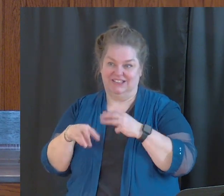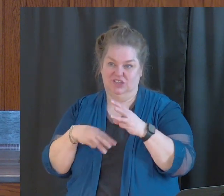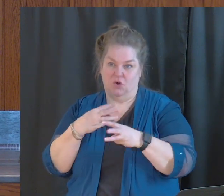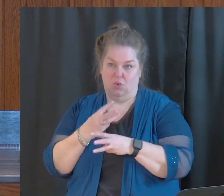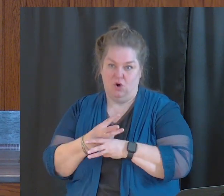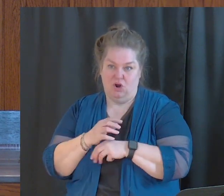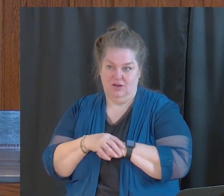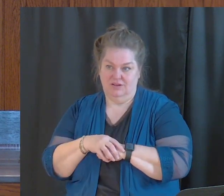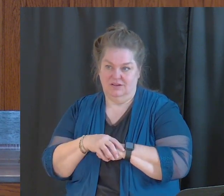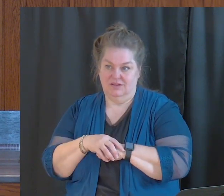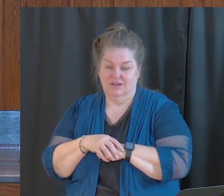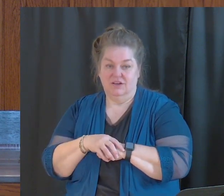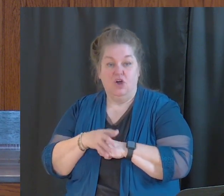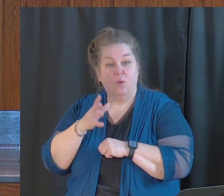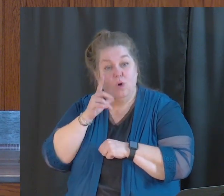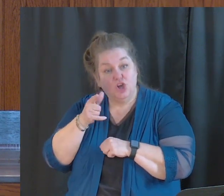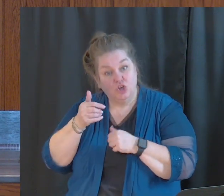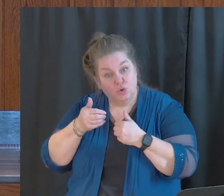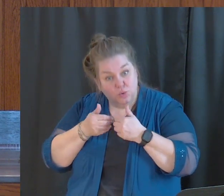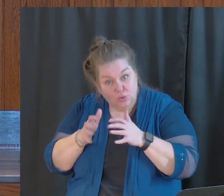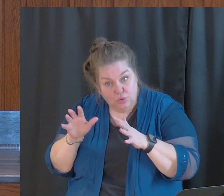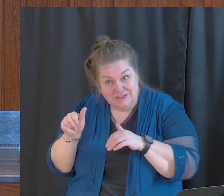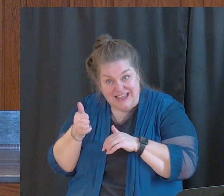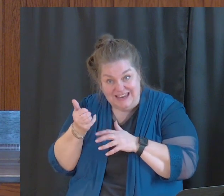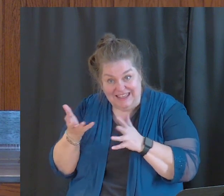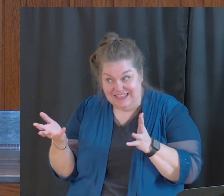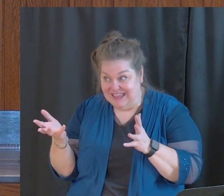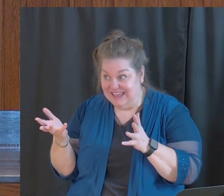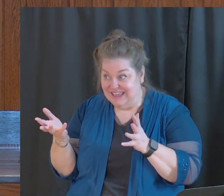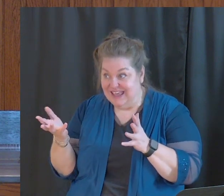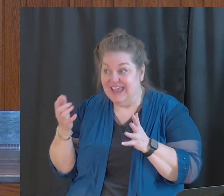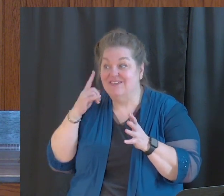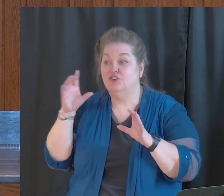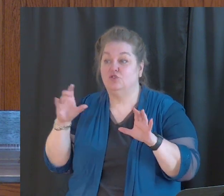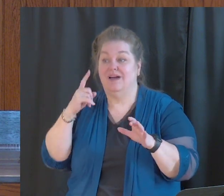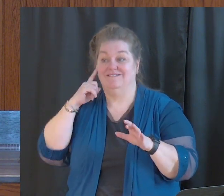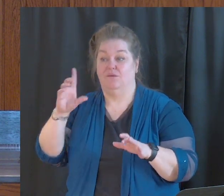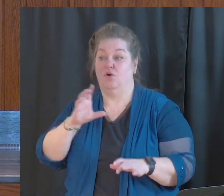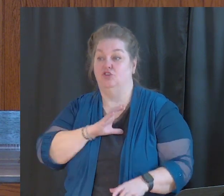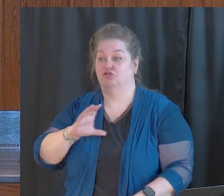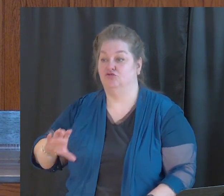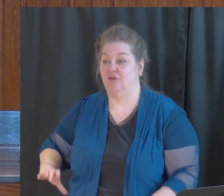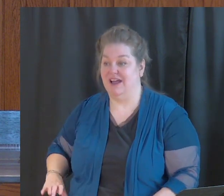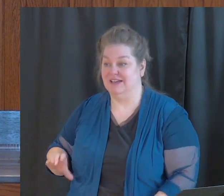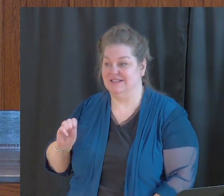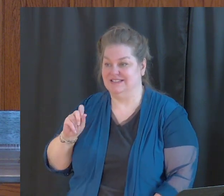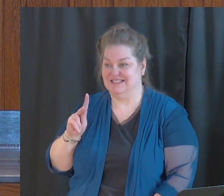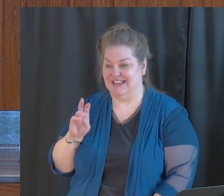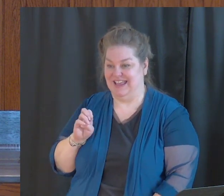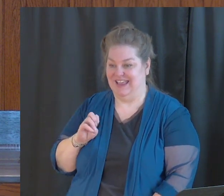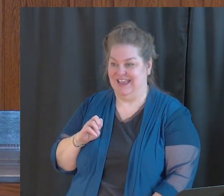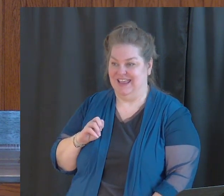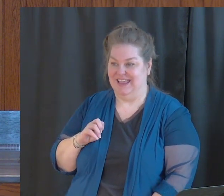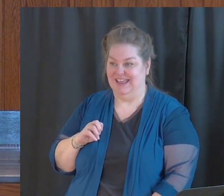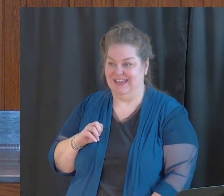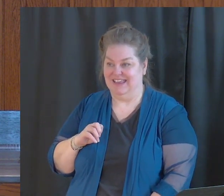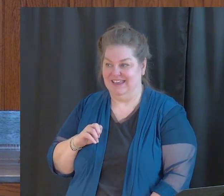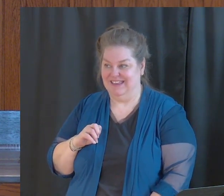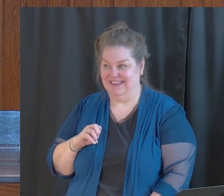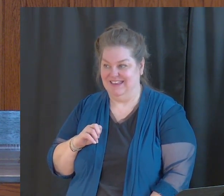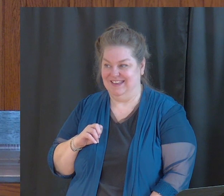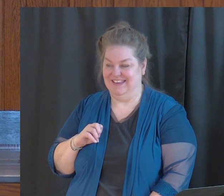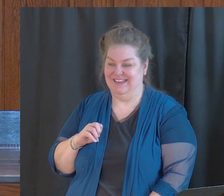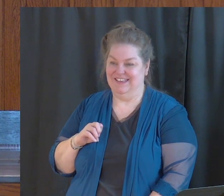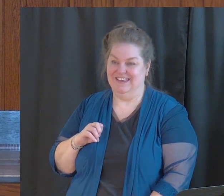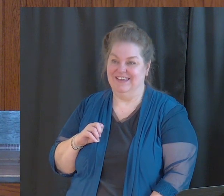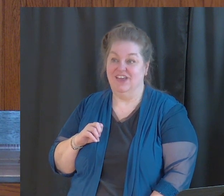losing anything if you're doing it for Christ's sake? Are you losing anything? you